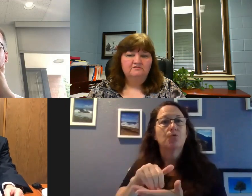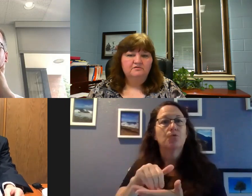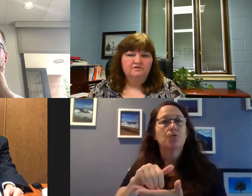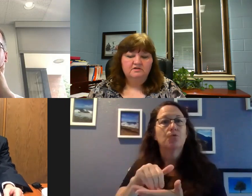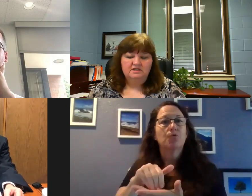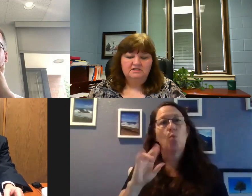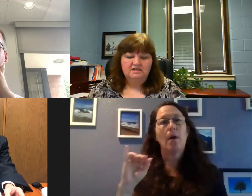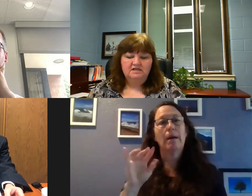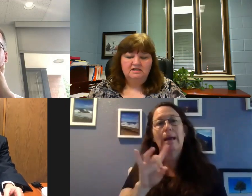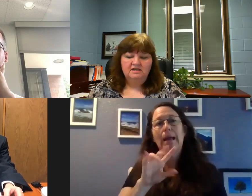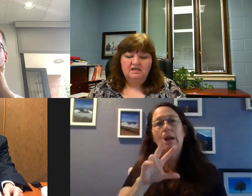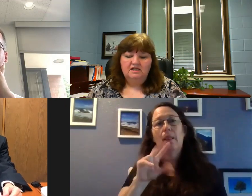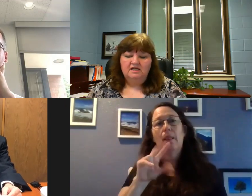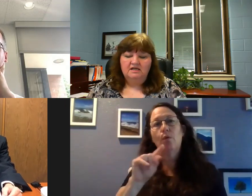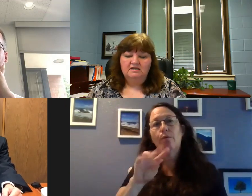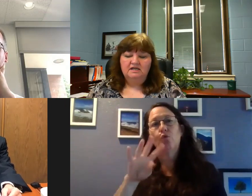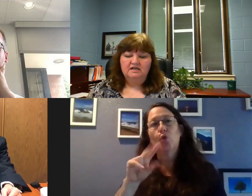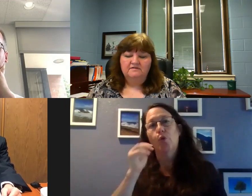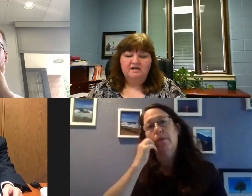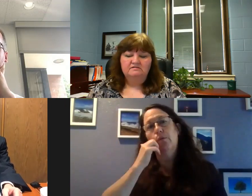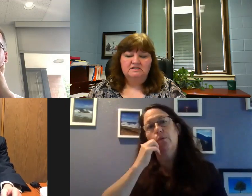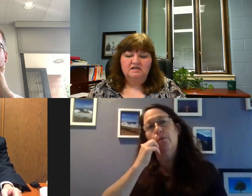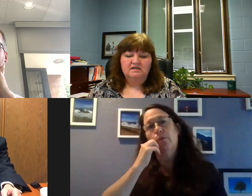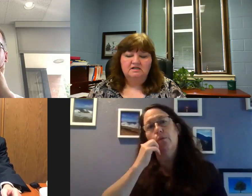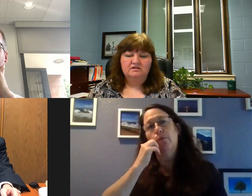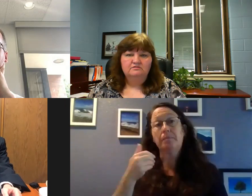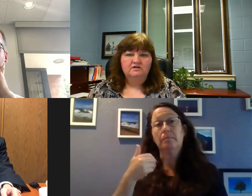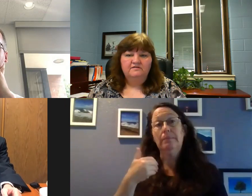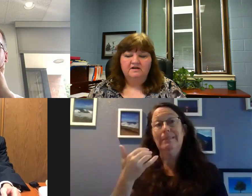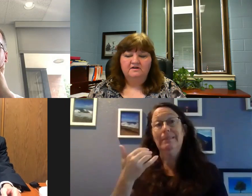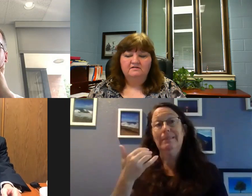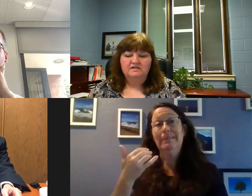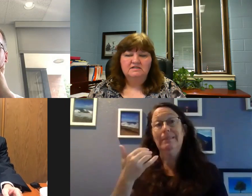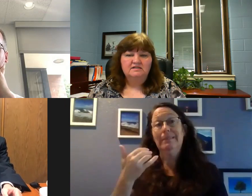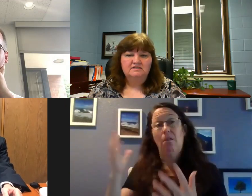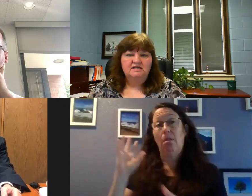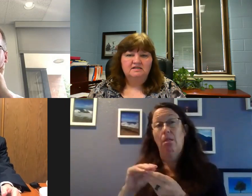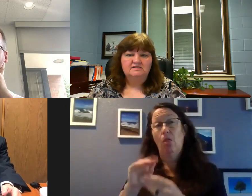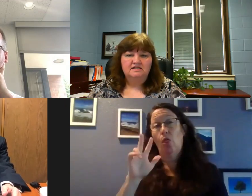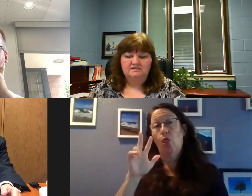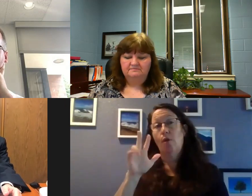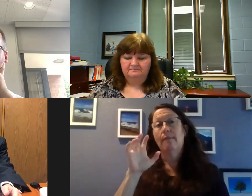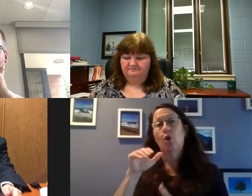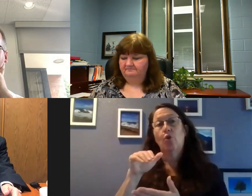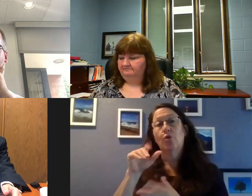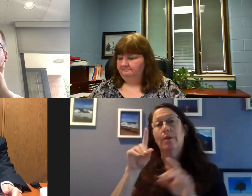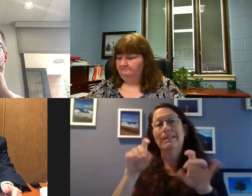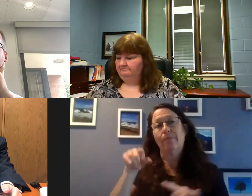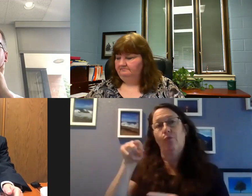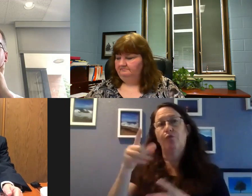830 to 430 each day and they have now done 3,500 tests at that site.